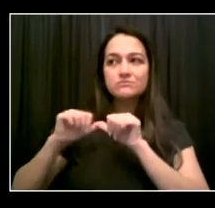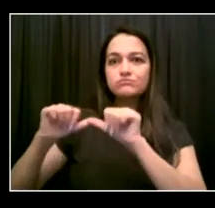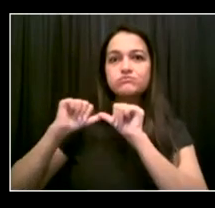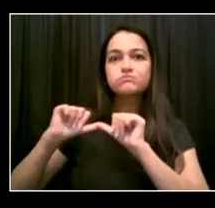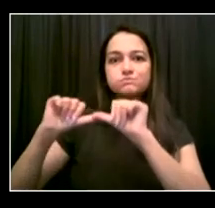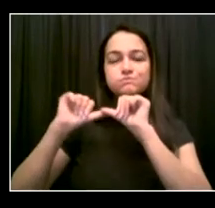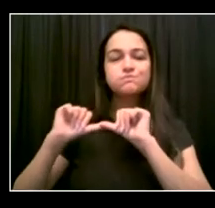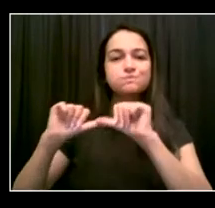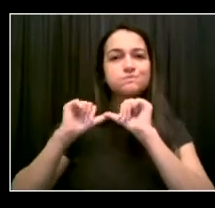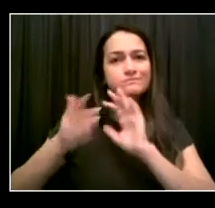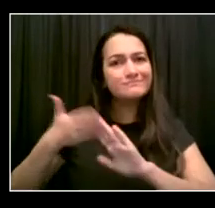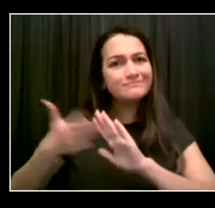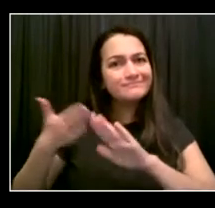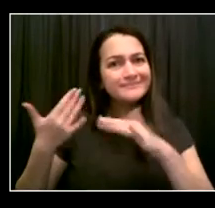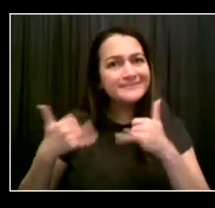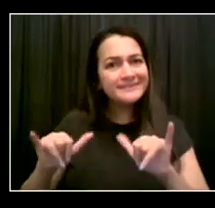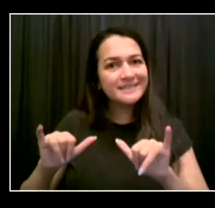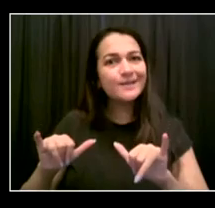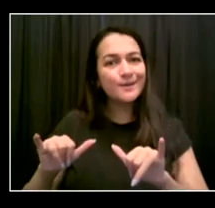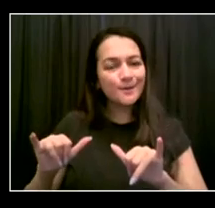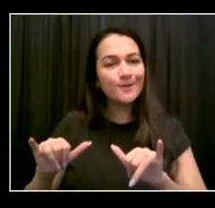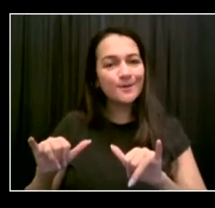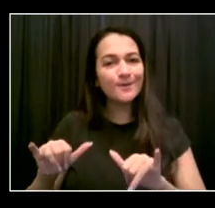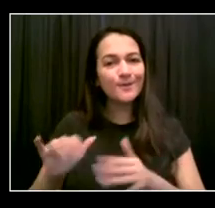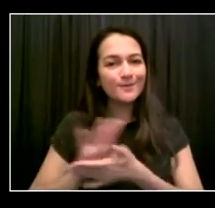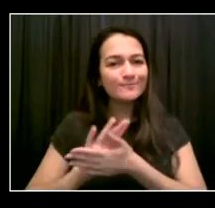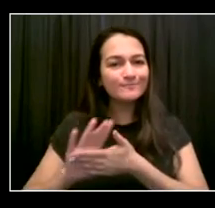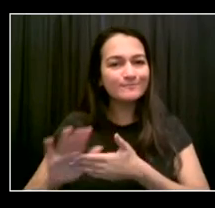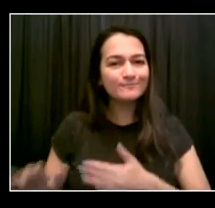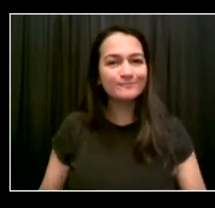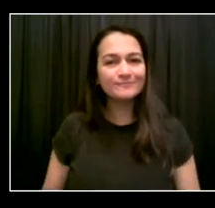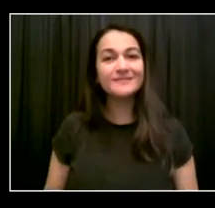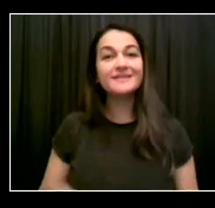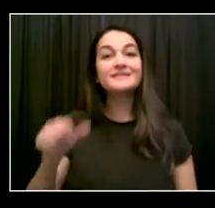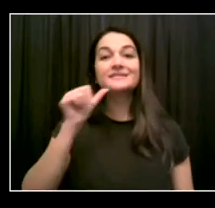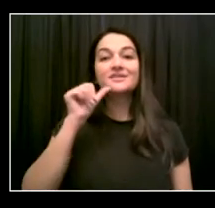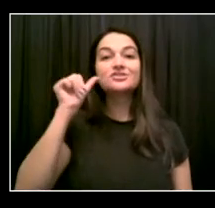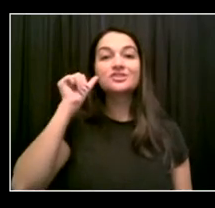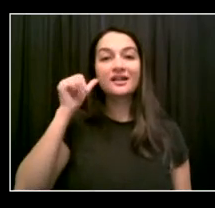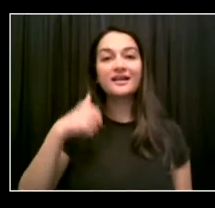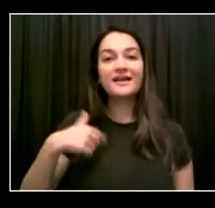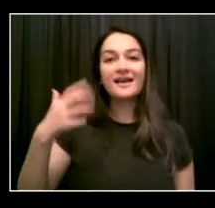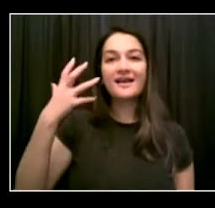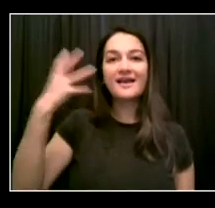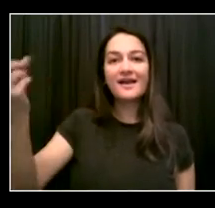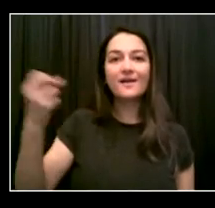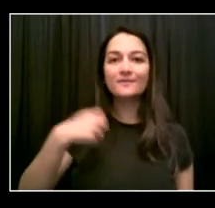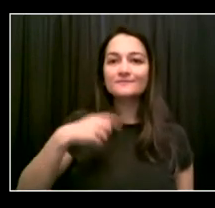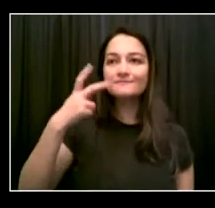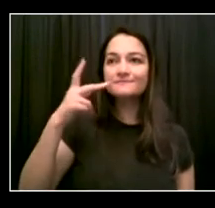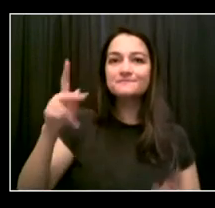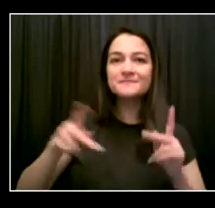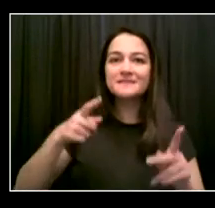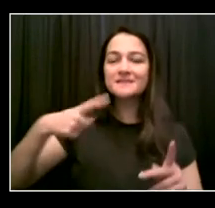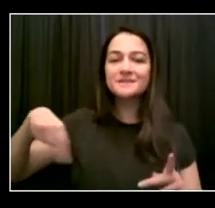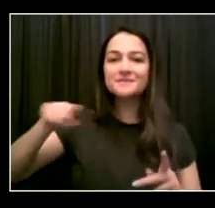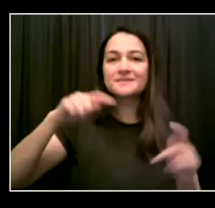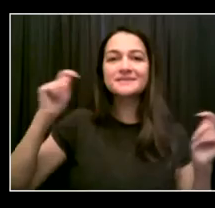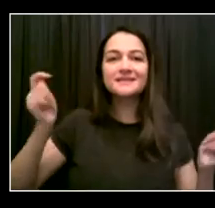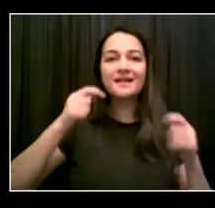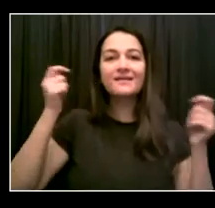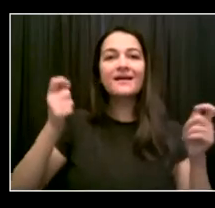So folks were able to get their smothered chicken grits and biscuits like they're accustomed to, but they could also